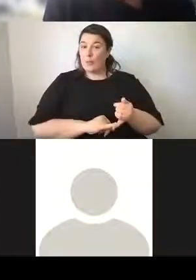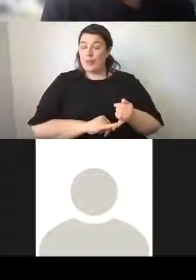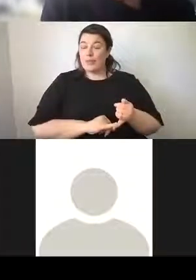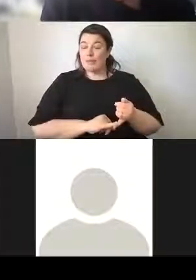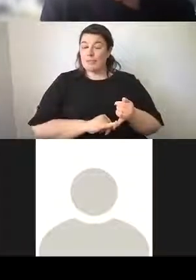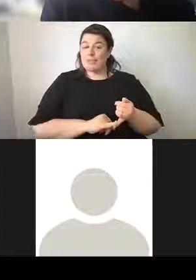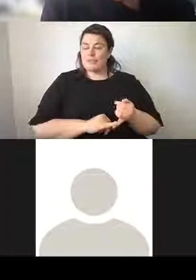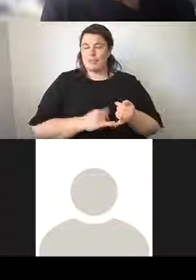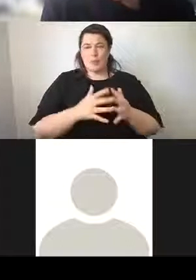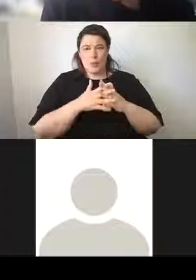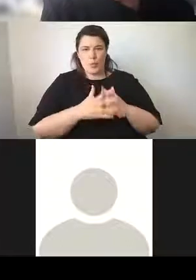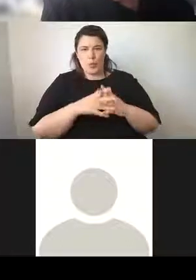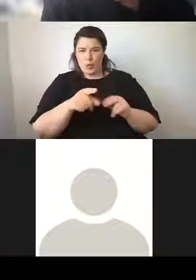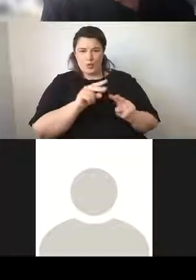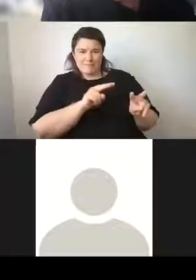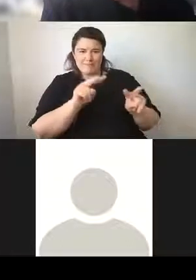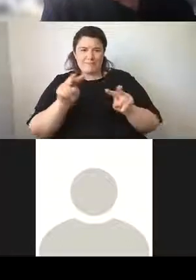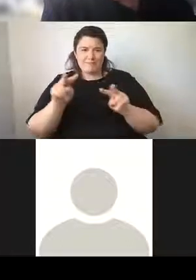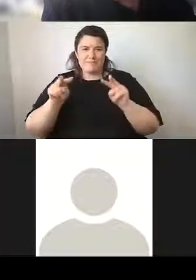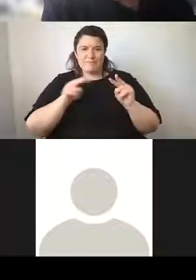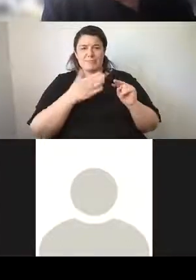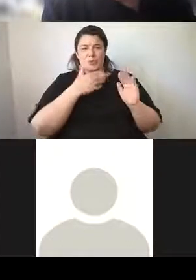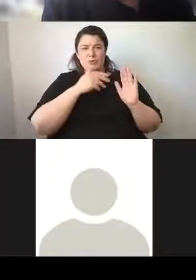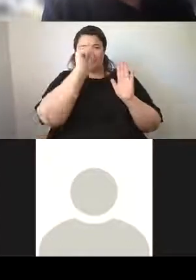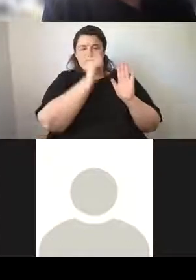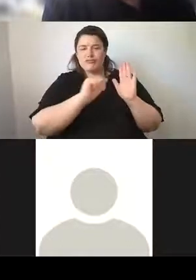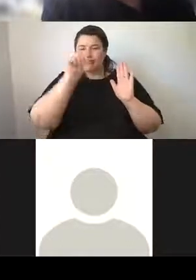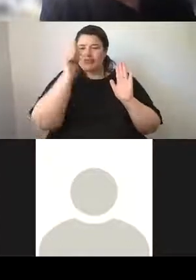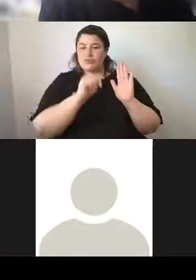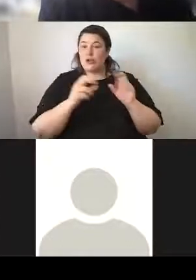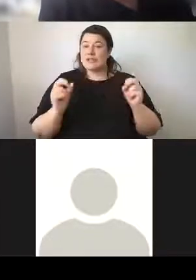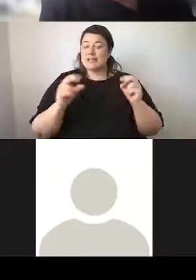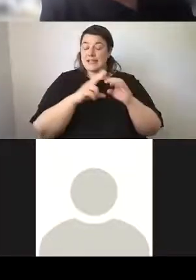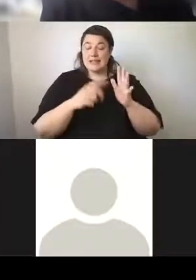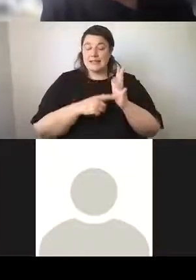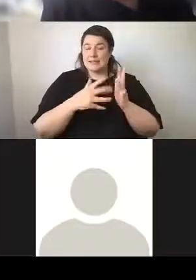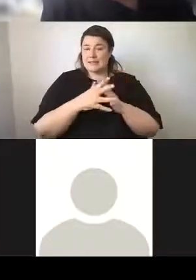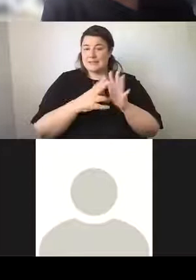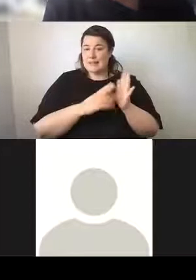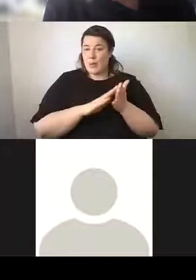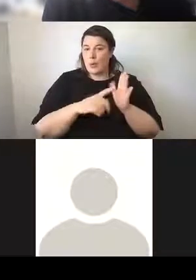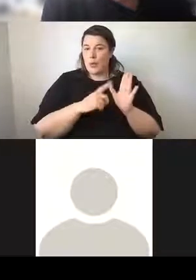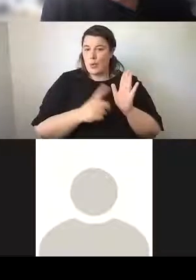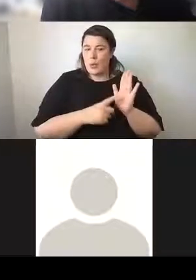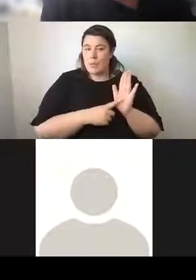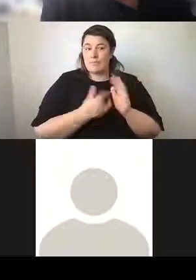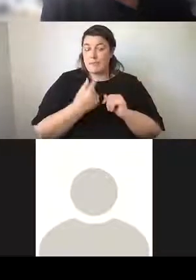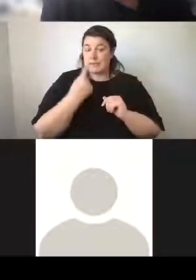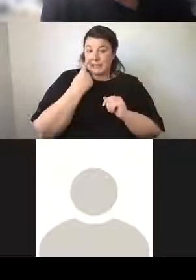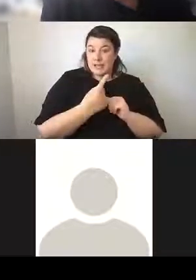time to enjoy the beautiful carved ornament on Sydney Town Hall. And if you look closely, you might find some lions